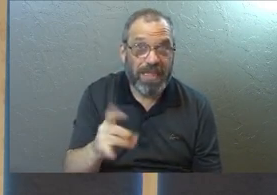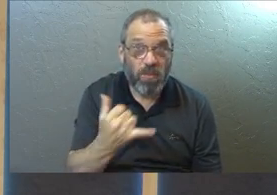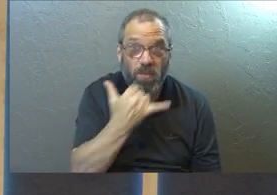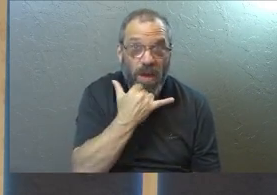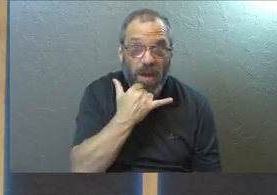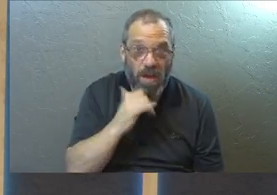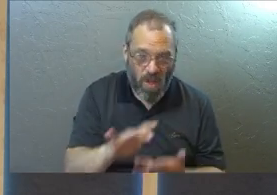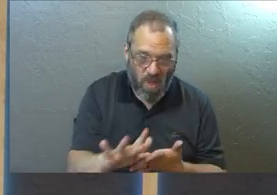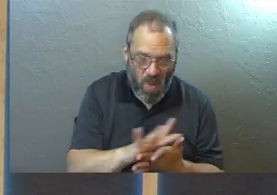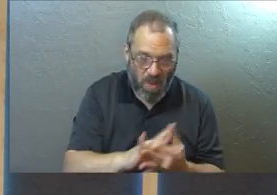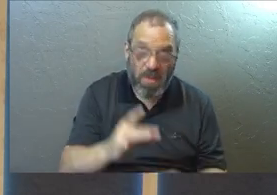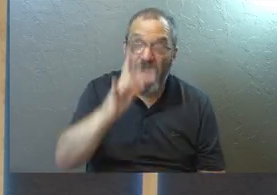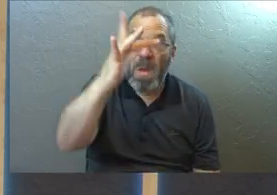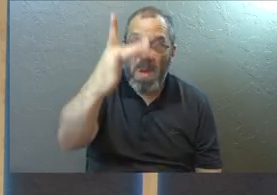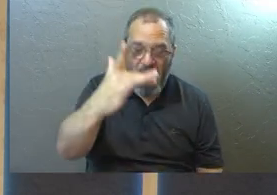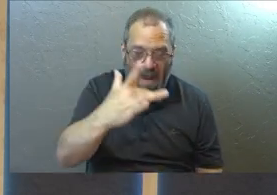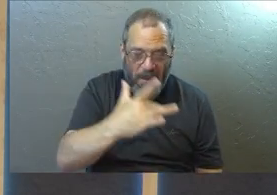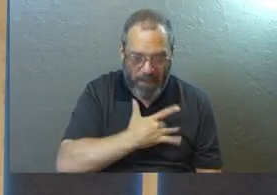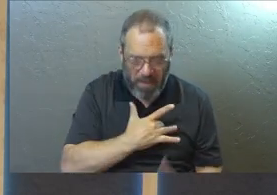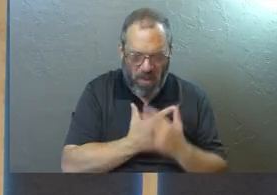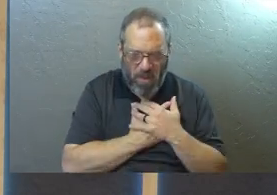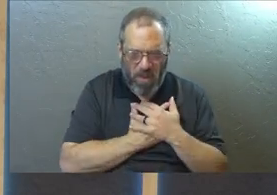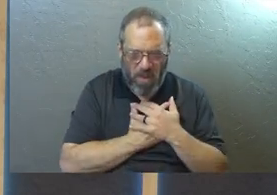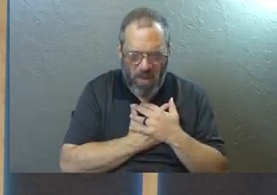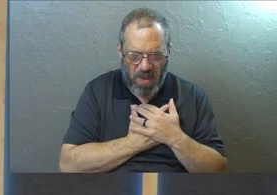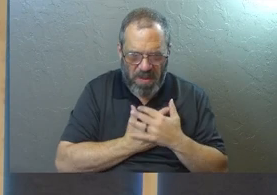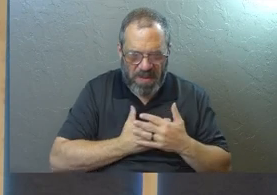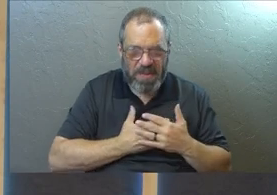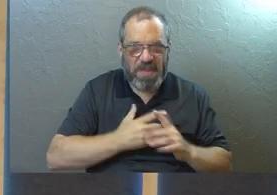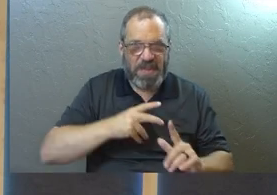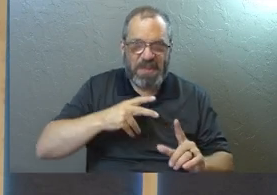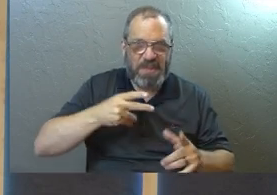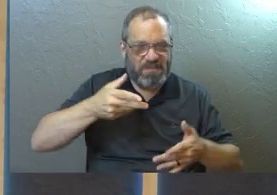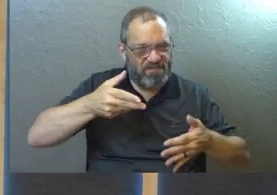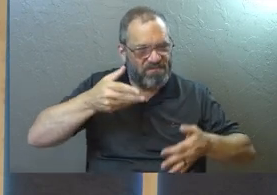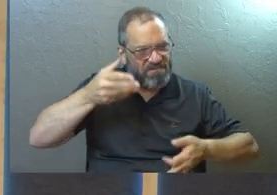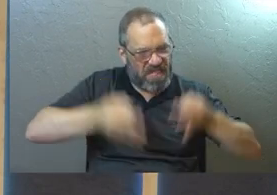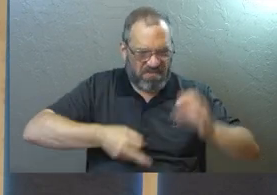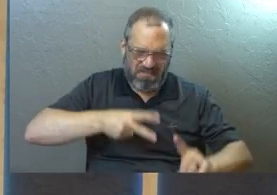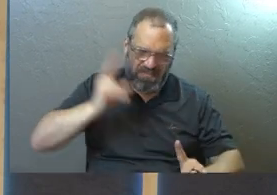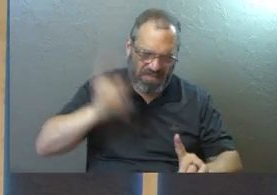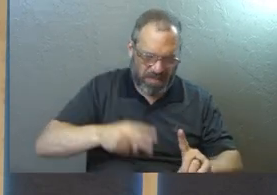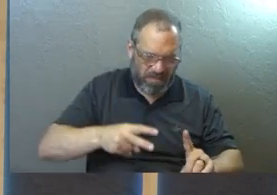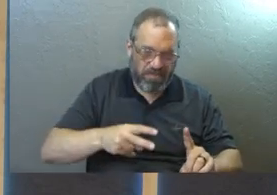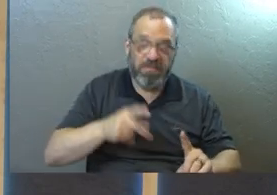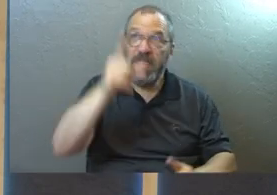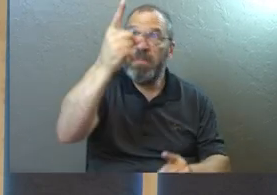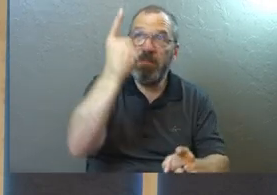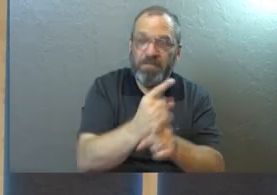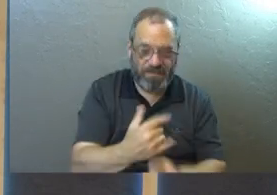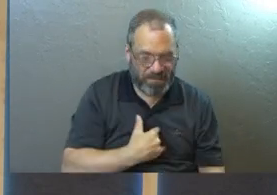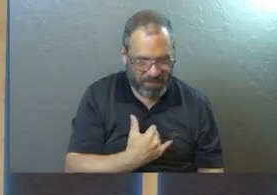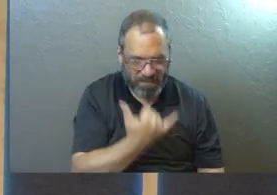The Holy Spirit came in and he declared judgment and he was right and I was wrong and I knew it.